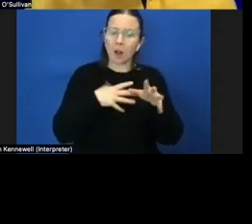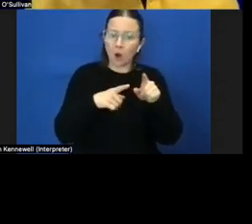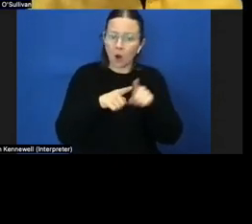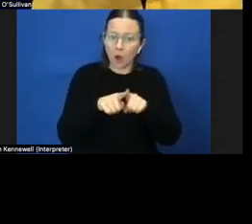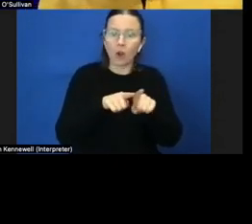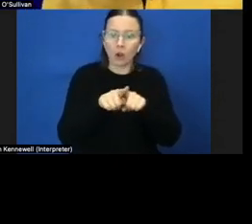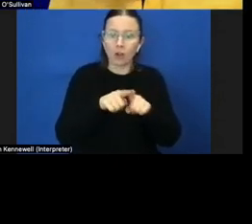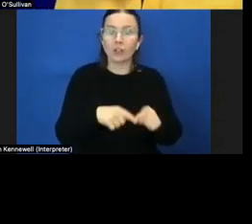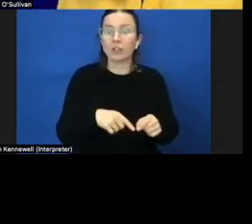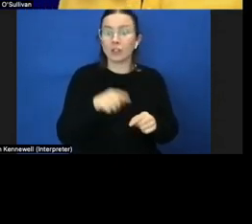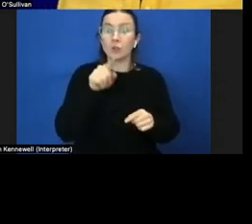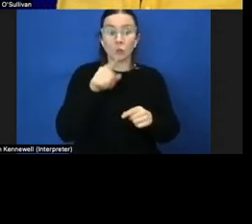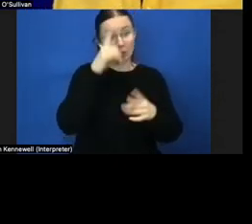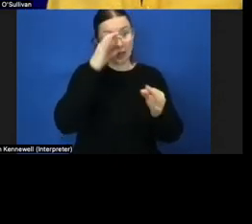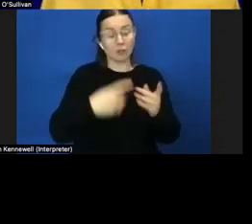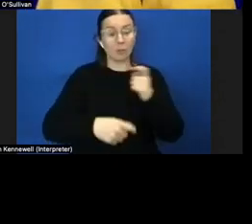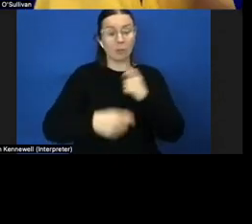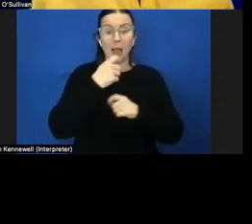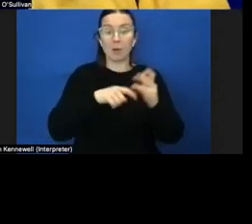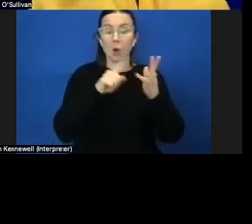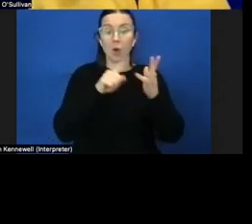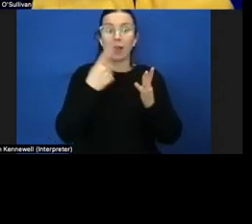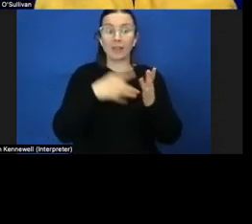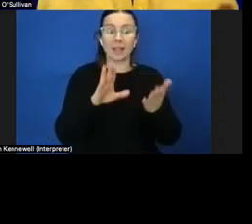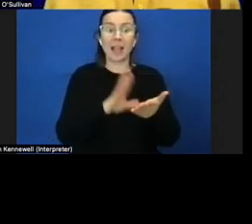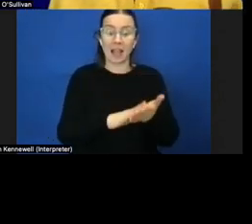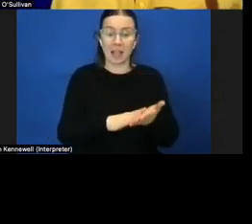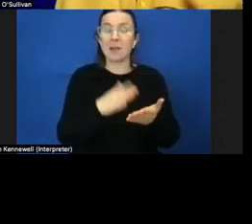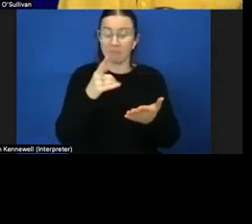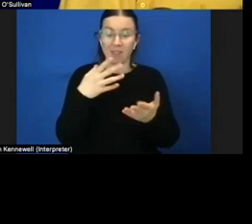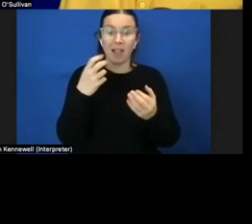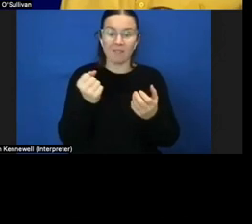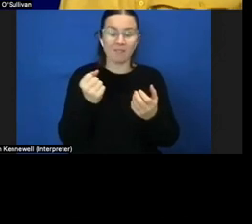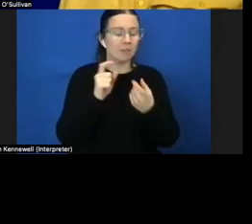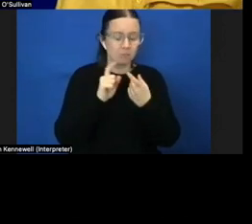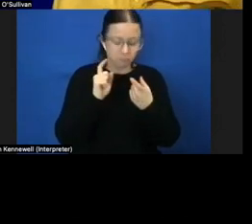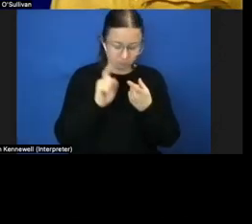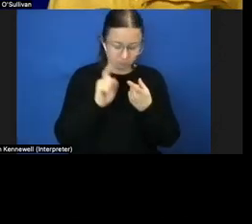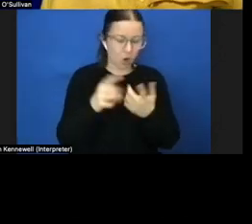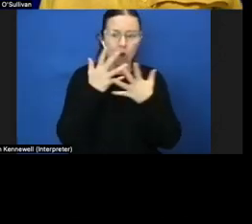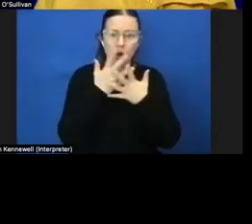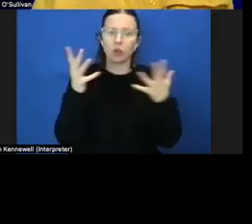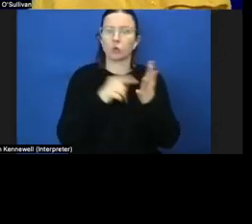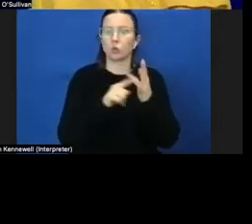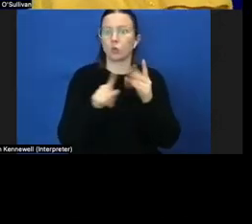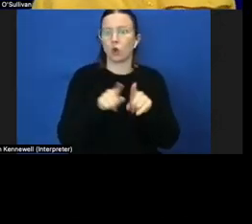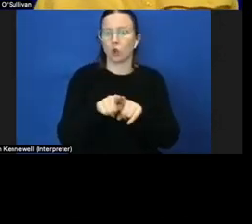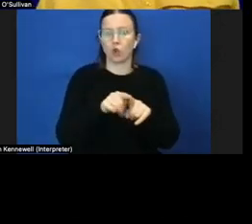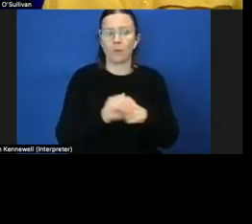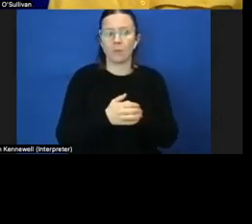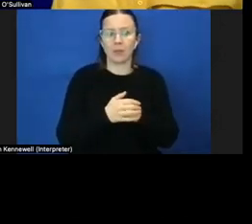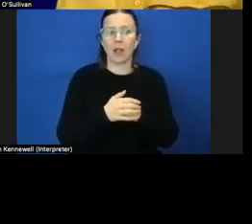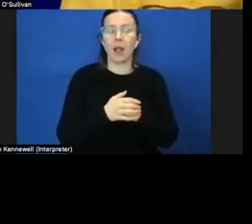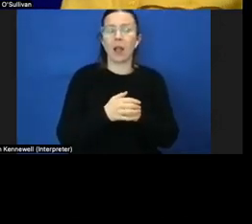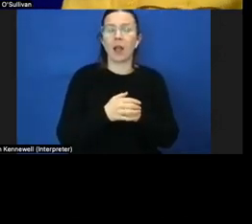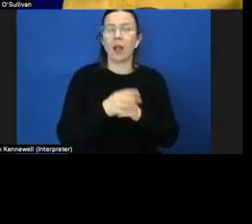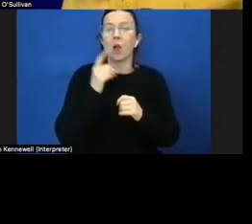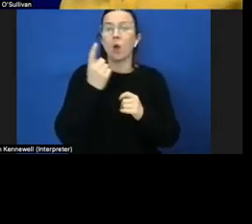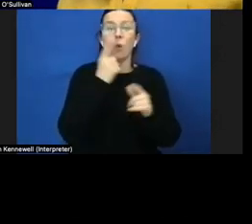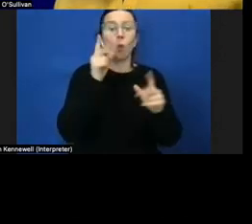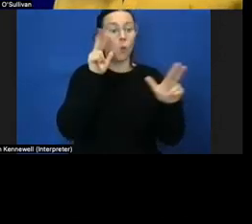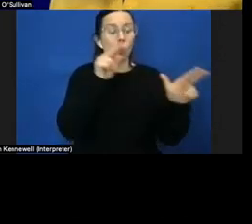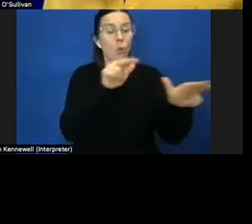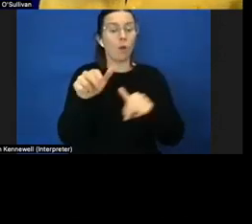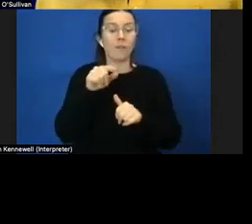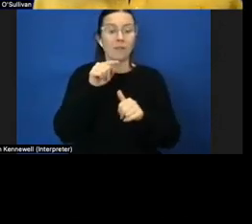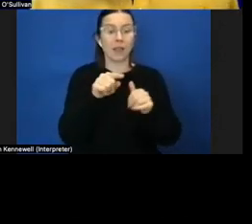you decide to come and be an onm then you'll learn that there's many things to continue to learn the registered body of the orientation and mobility